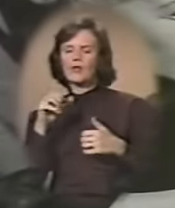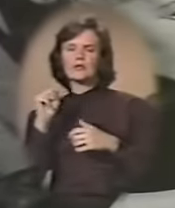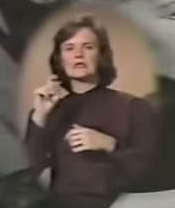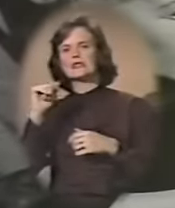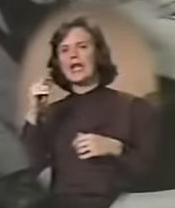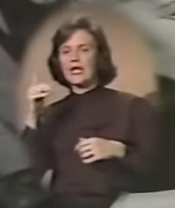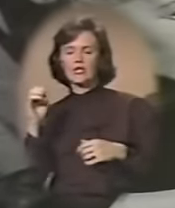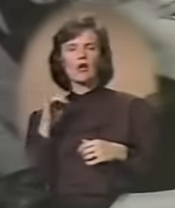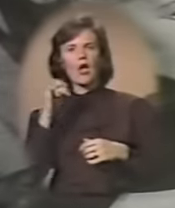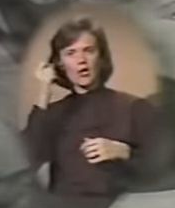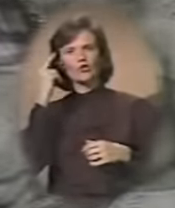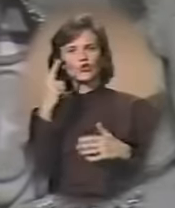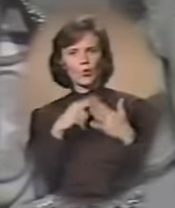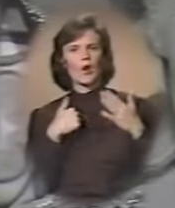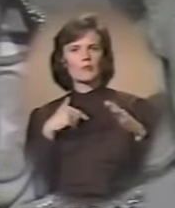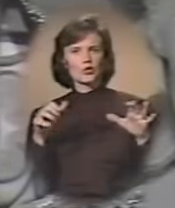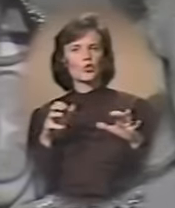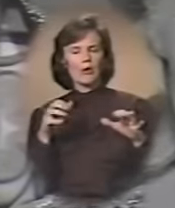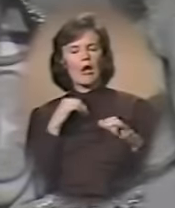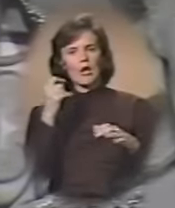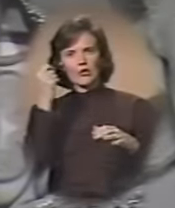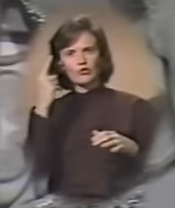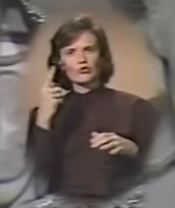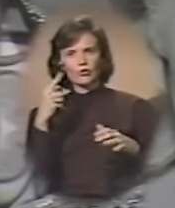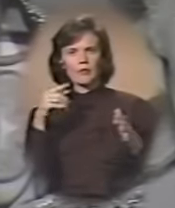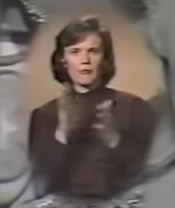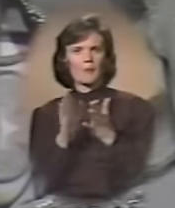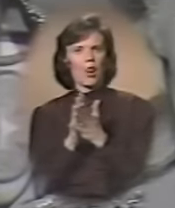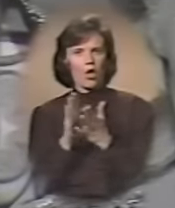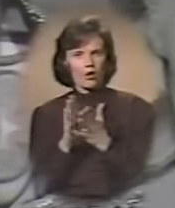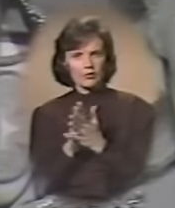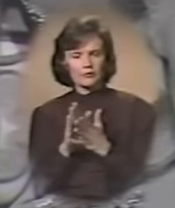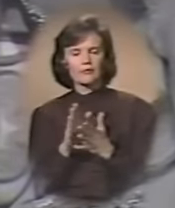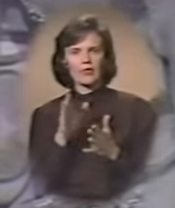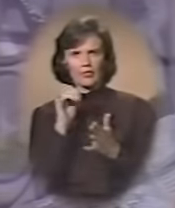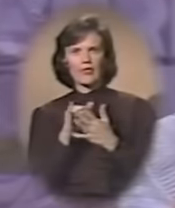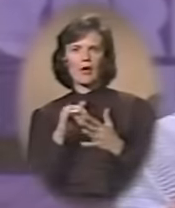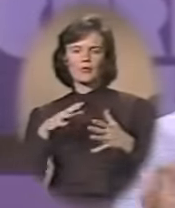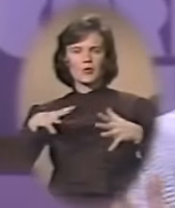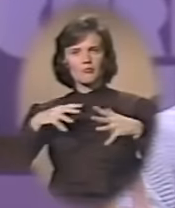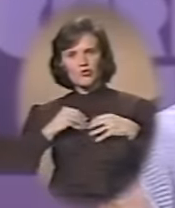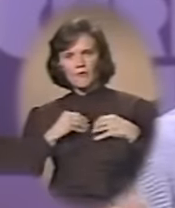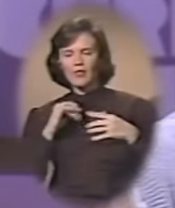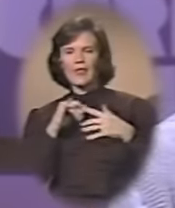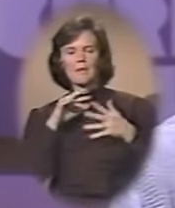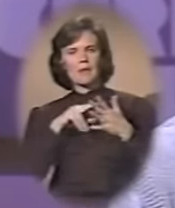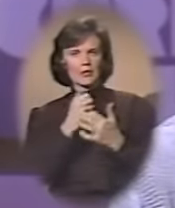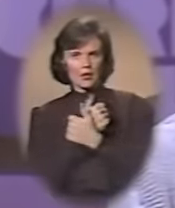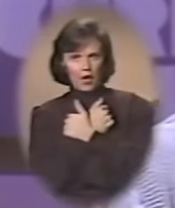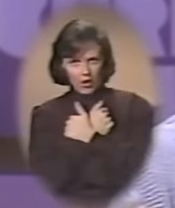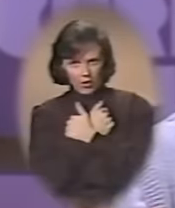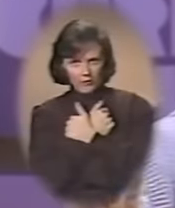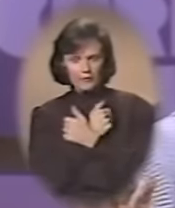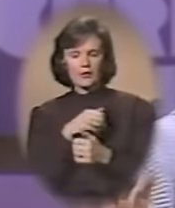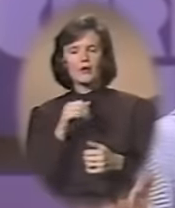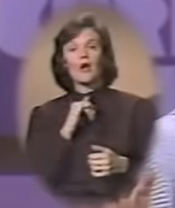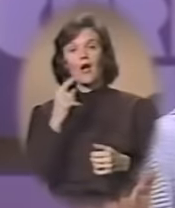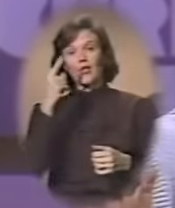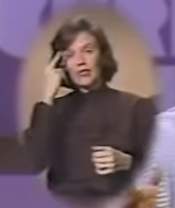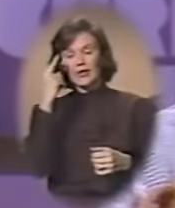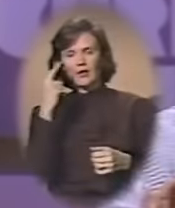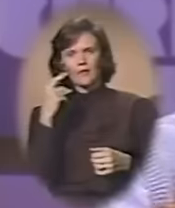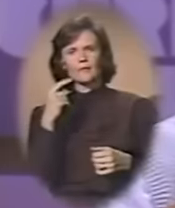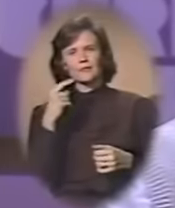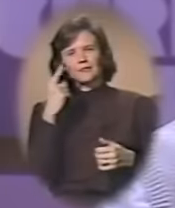stage. I understood what I was doing. I understood this. That was approval, and that was love. I think,